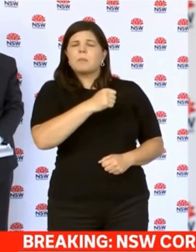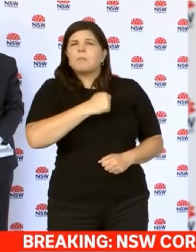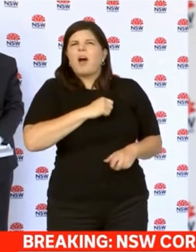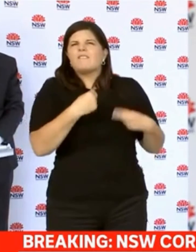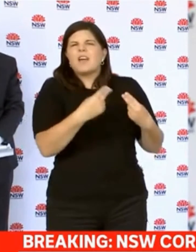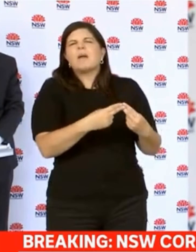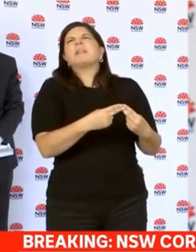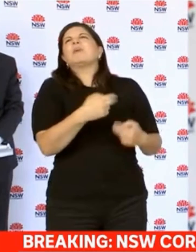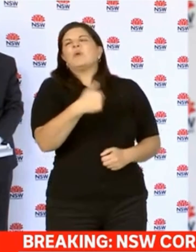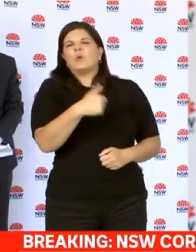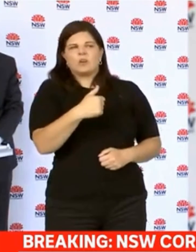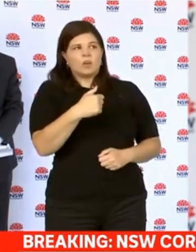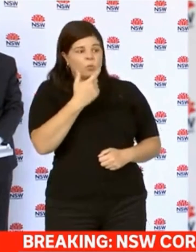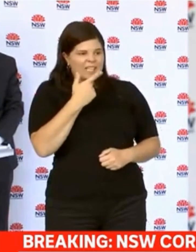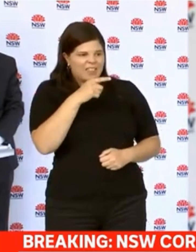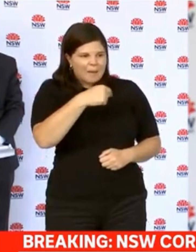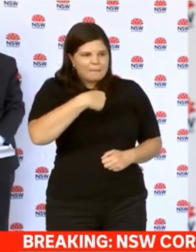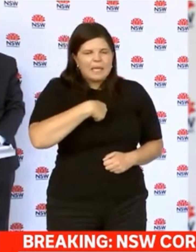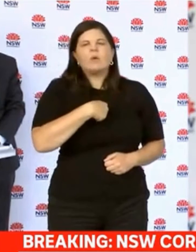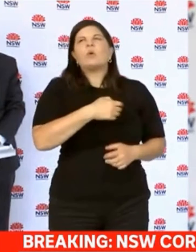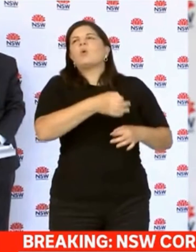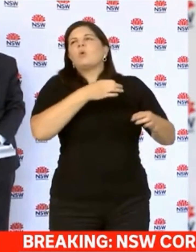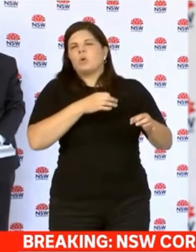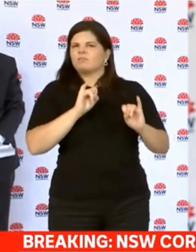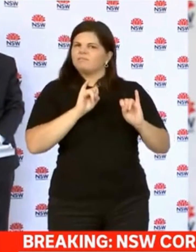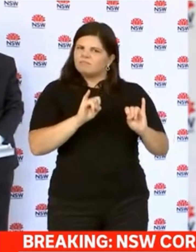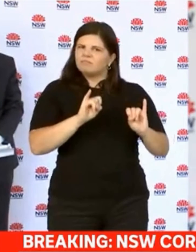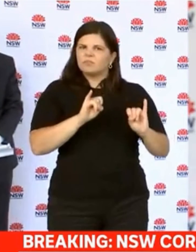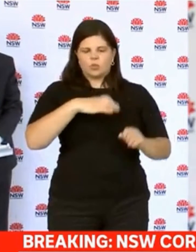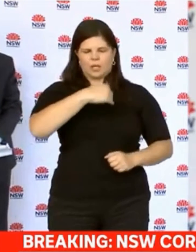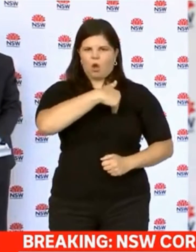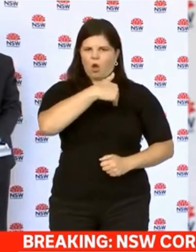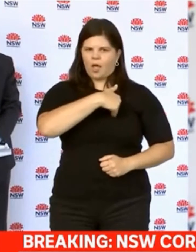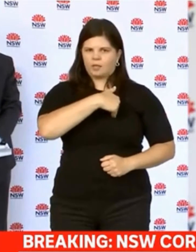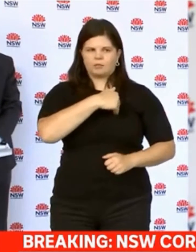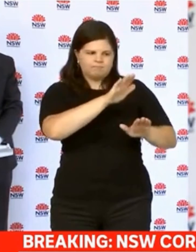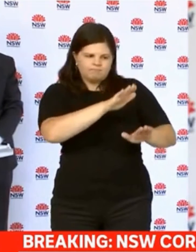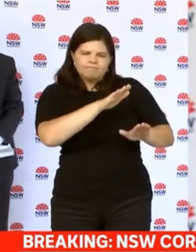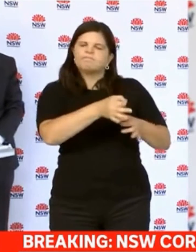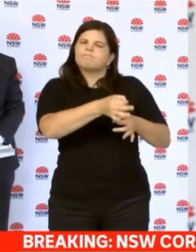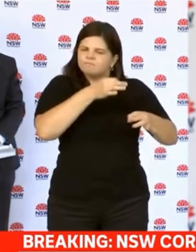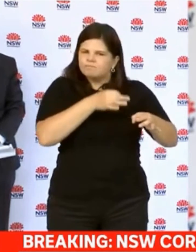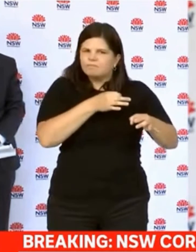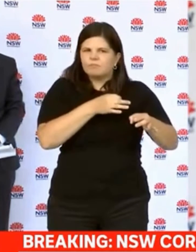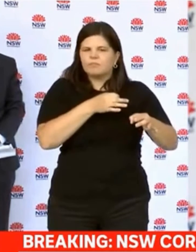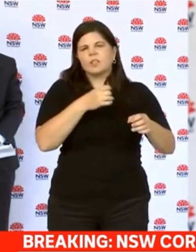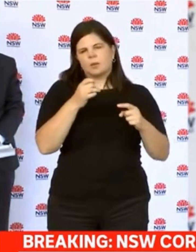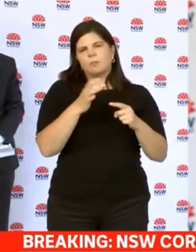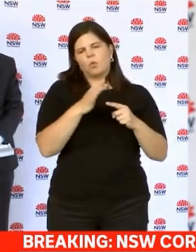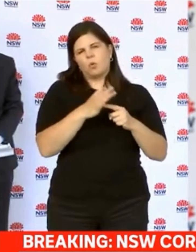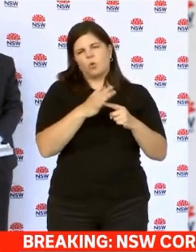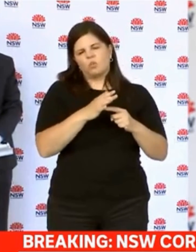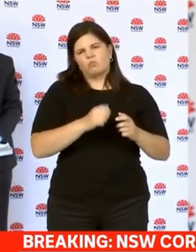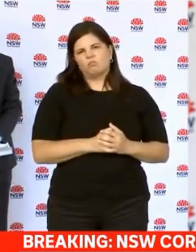Or what if that was my circumstance? How would I react? And that's why that level of compassion has to be central to decisions.